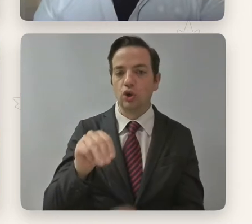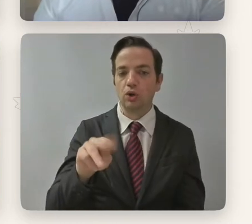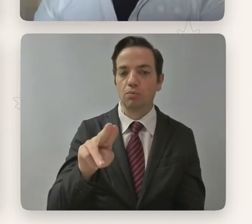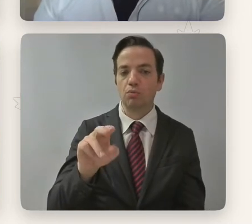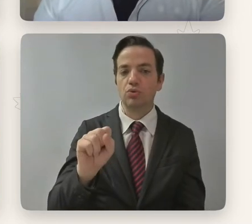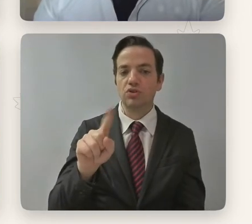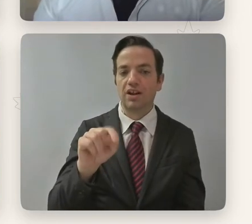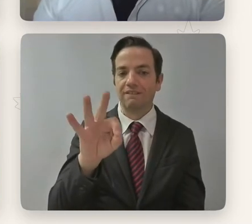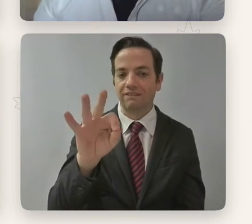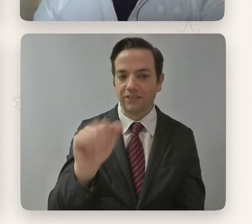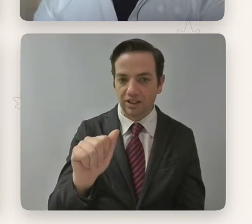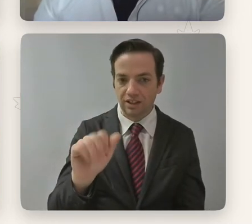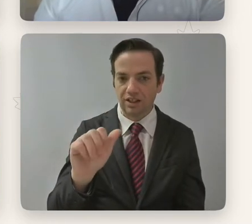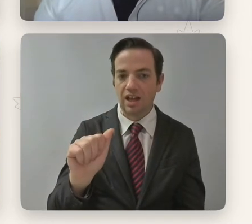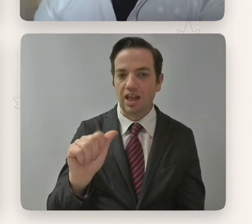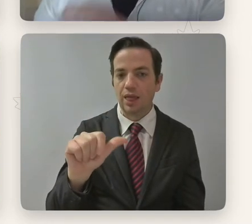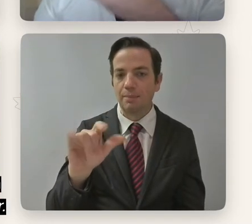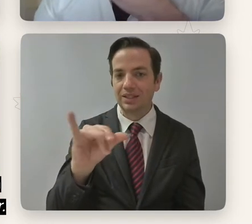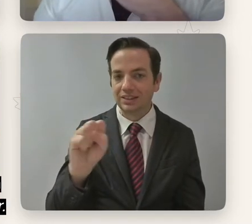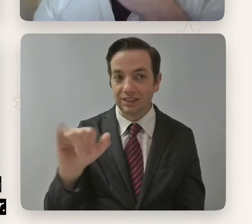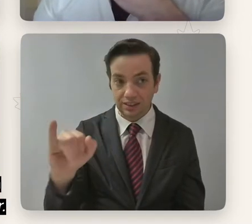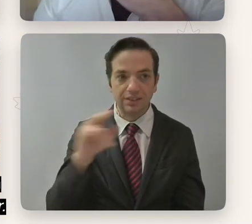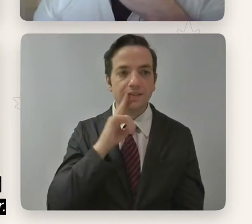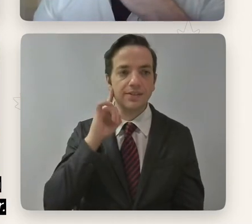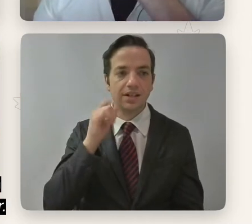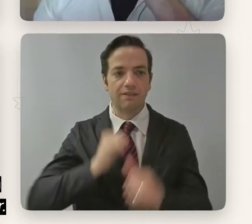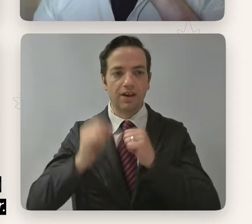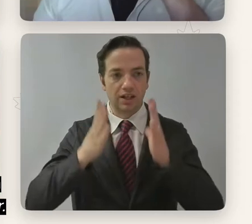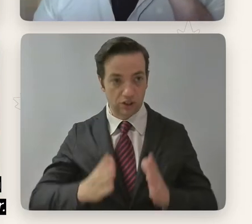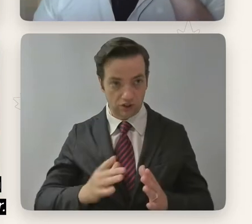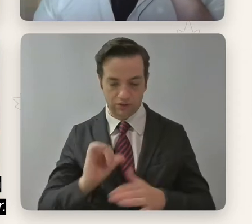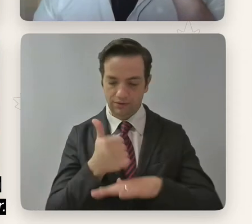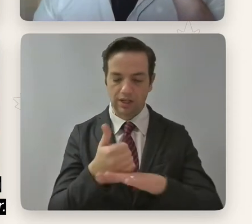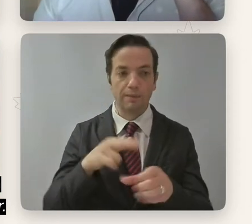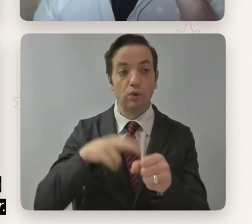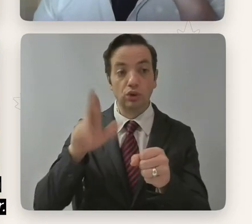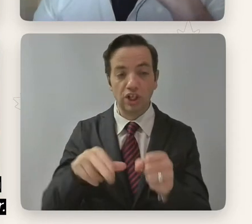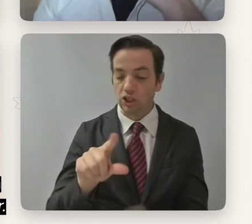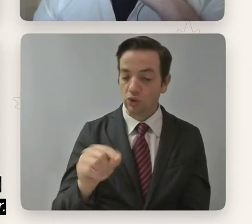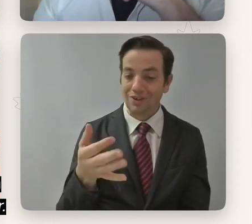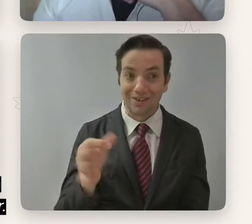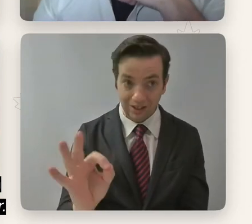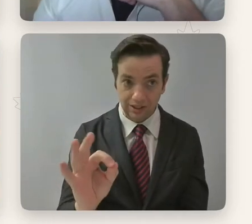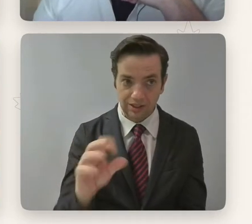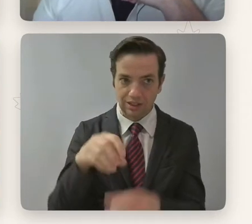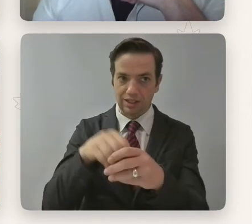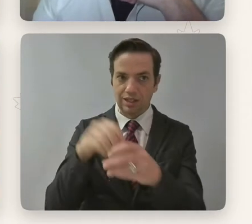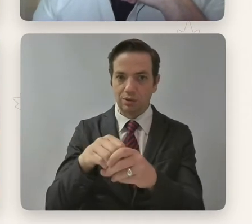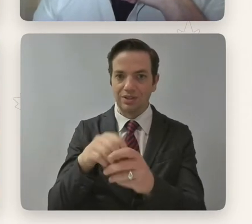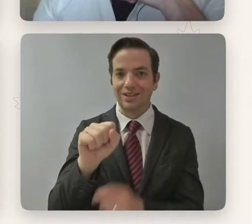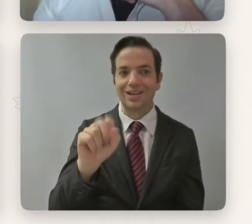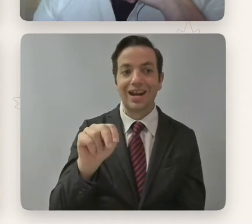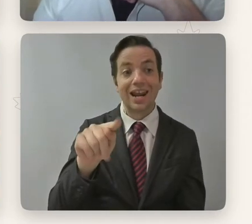Mustafa is a deaf actor based in Regina. In 2019, starred in season one of Netflix's Black Summer. Uh, and